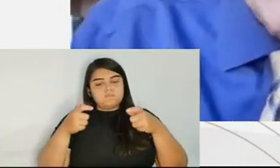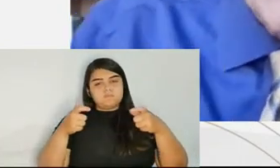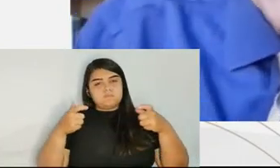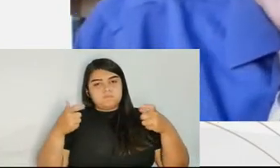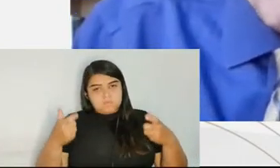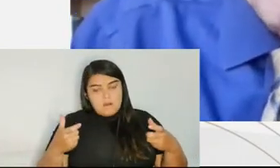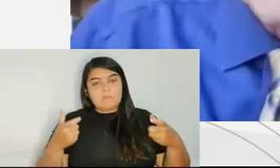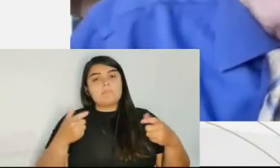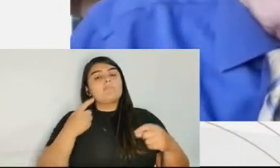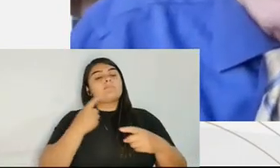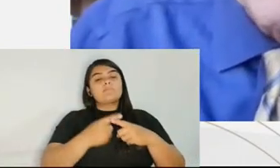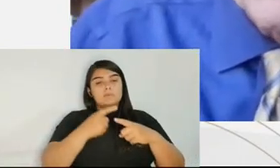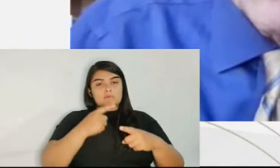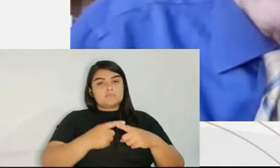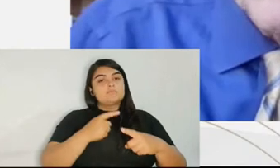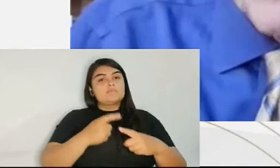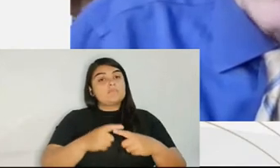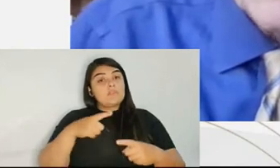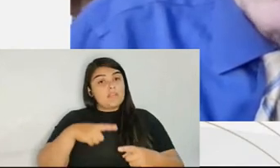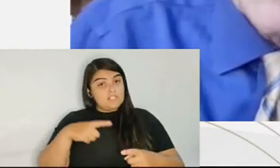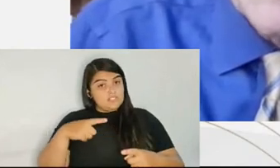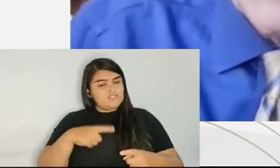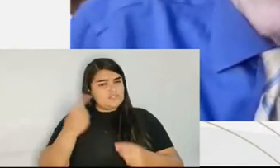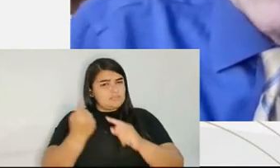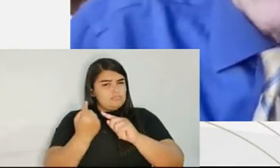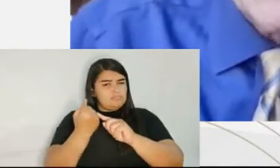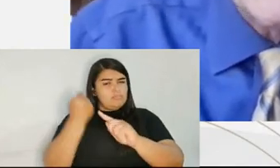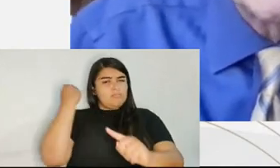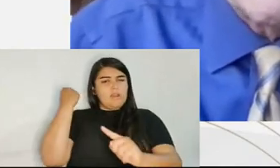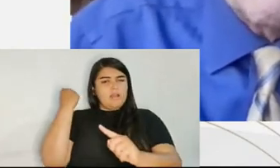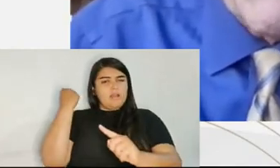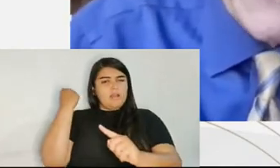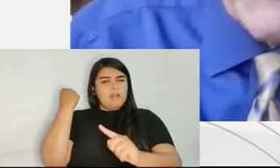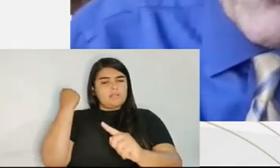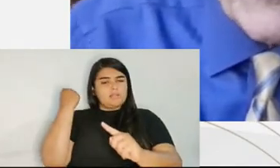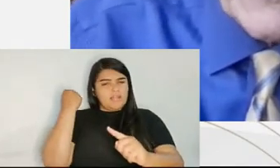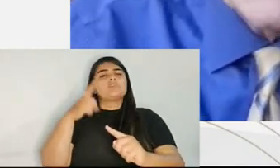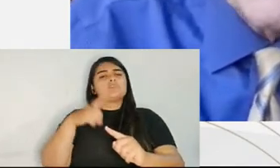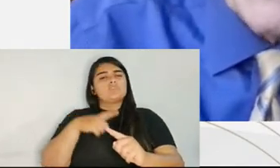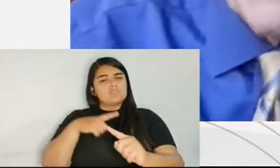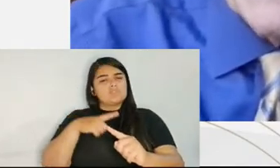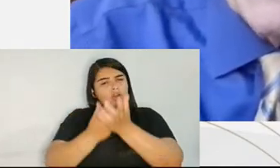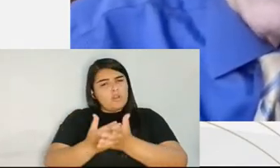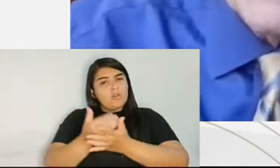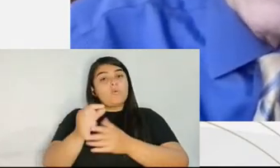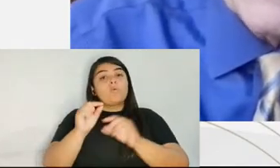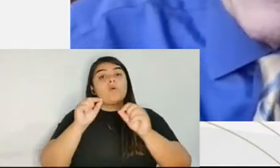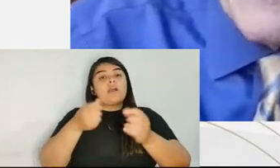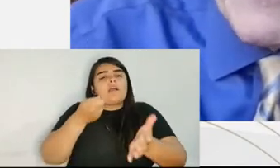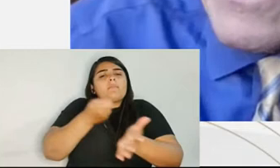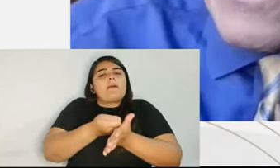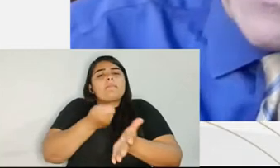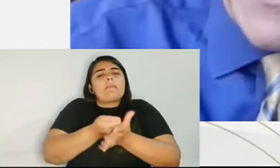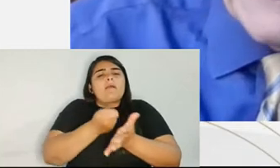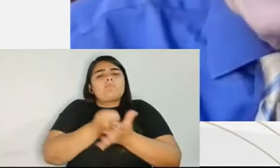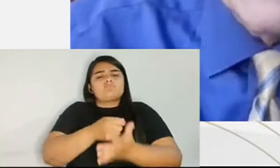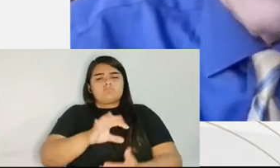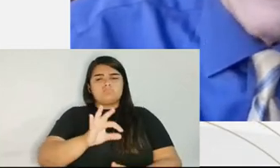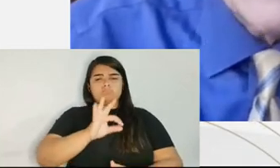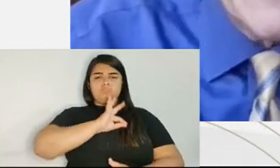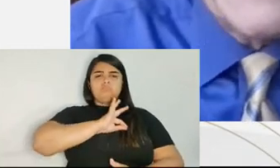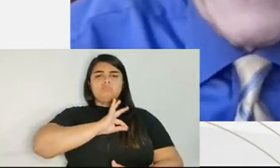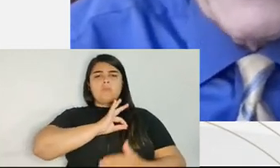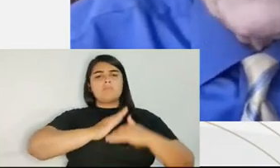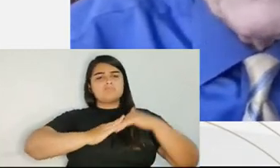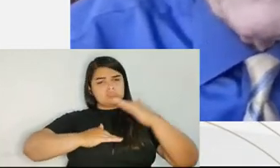same time of professionalized police forces. And so suddenly, many more cases were coming into the system, and he